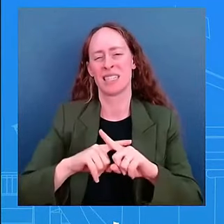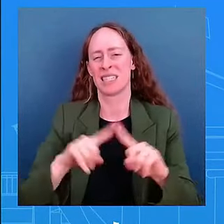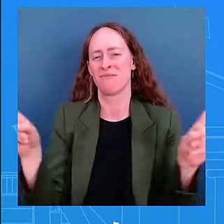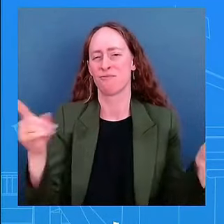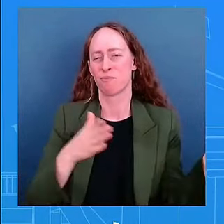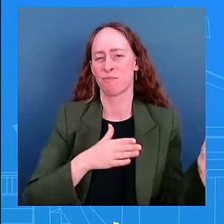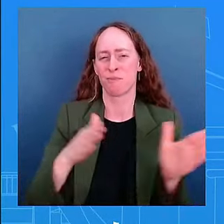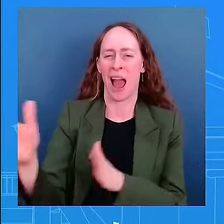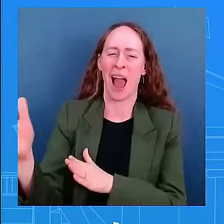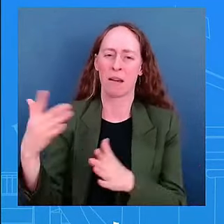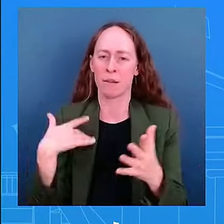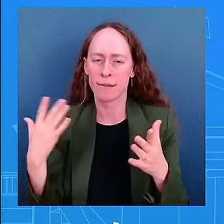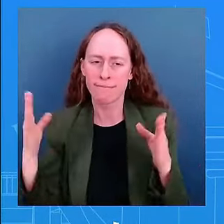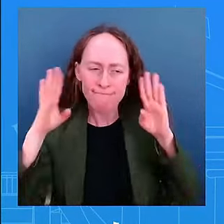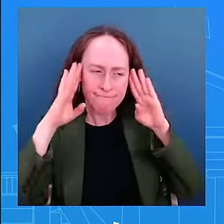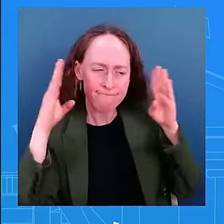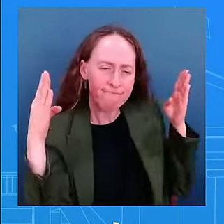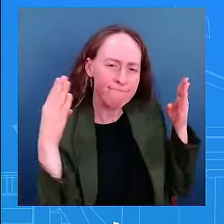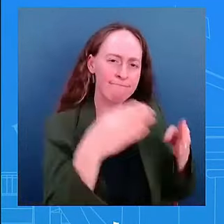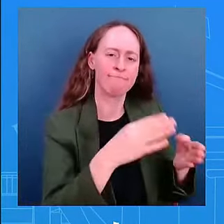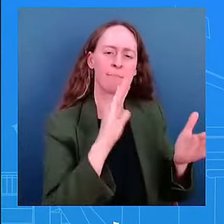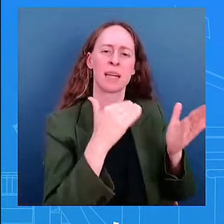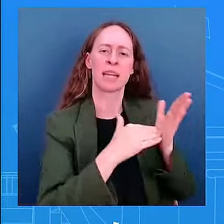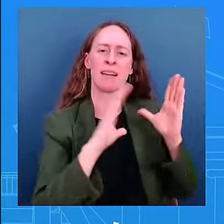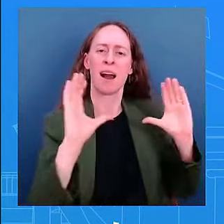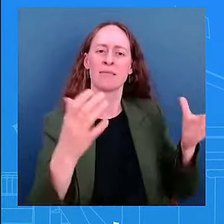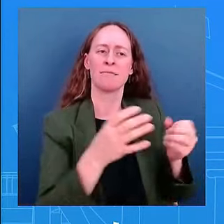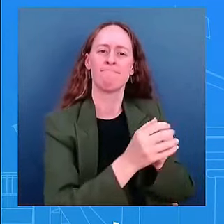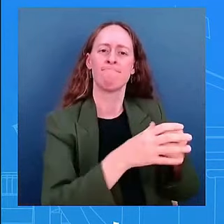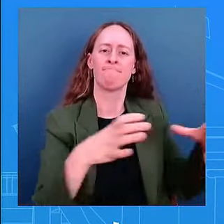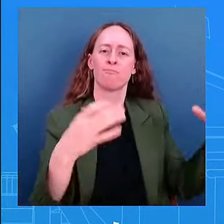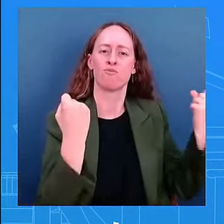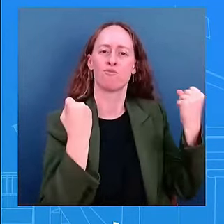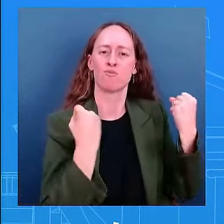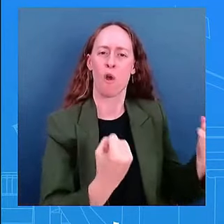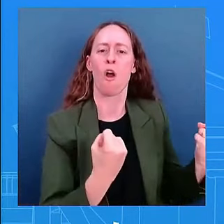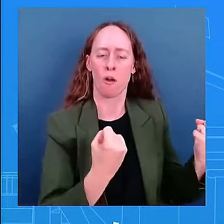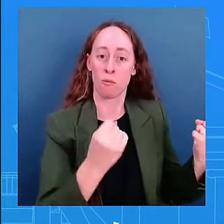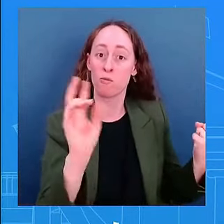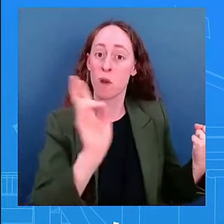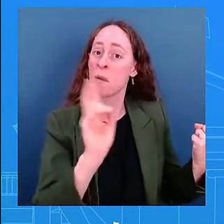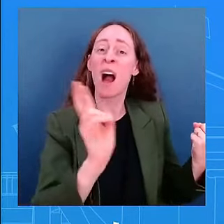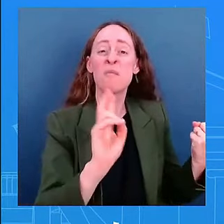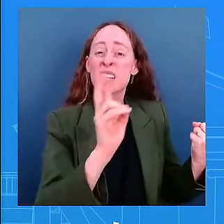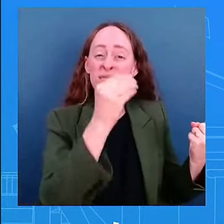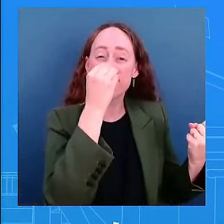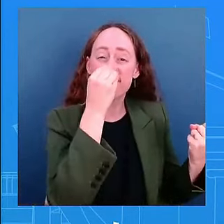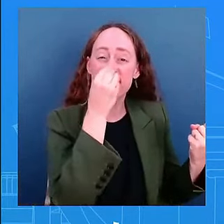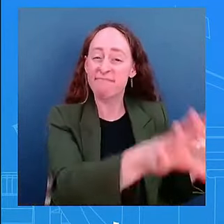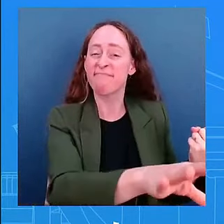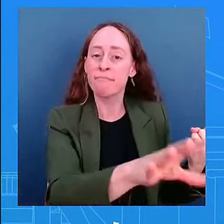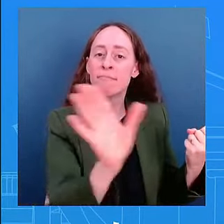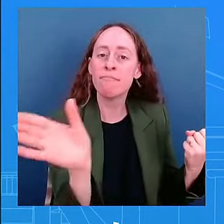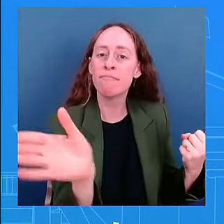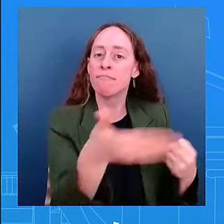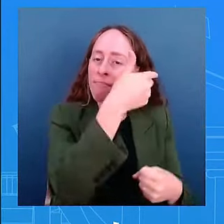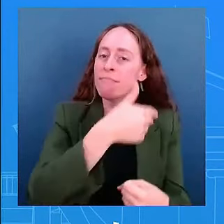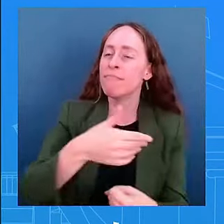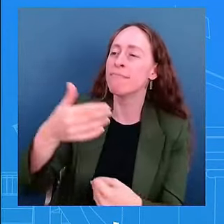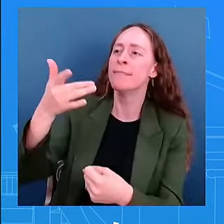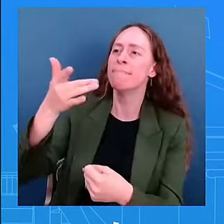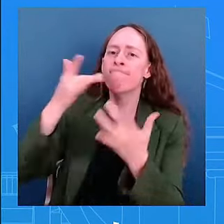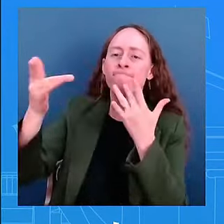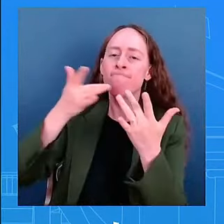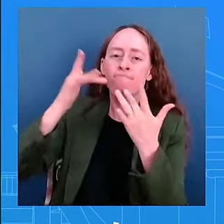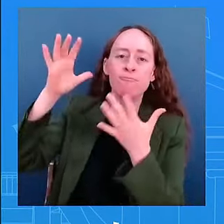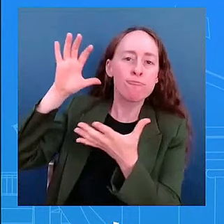and congressional americans want to give more tax cut to the rich to the billionaires to the corporations so the president has taken action to try